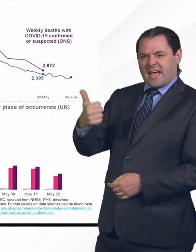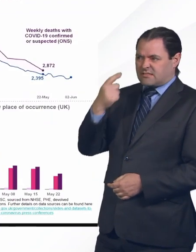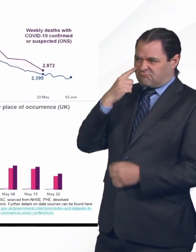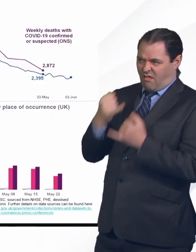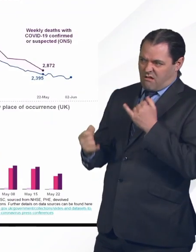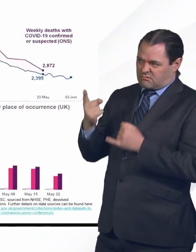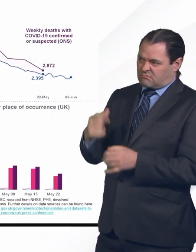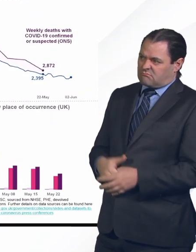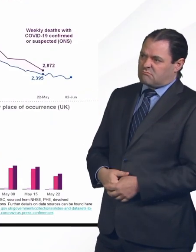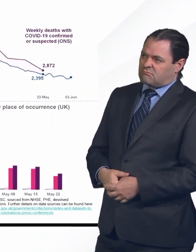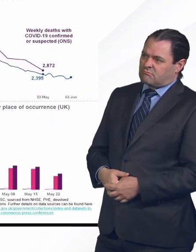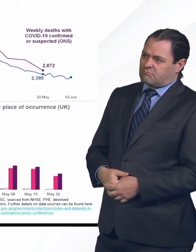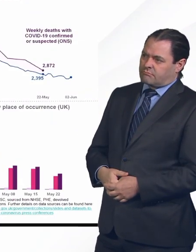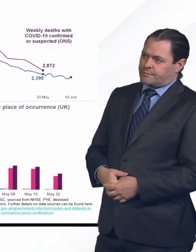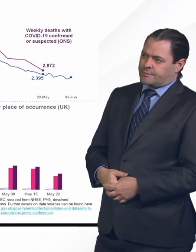slide, please.